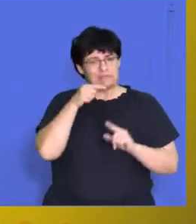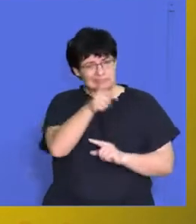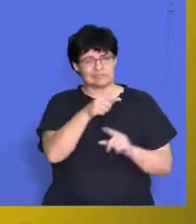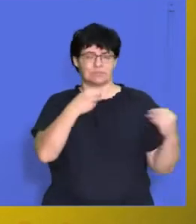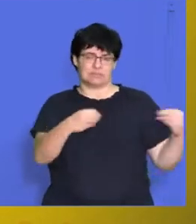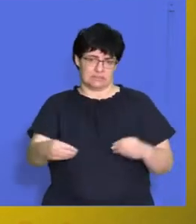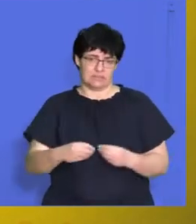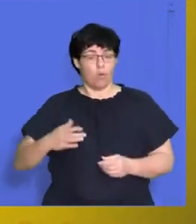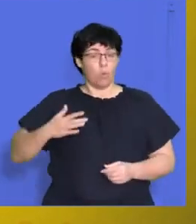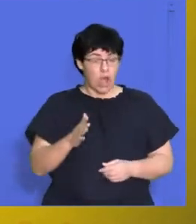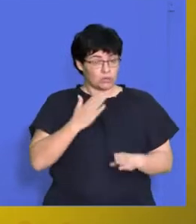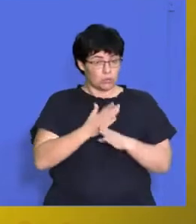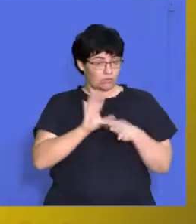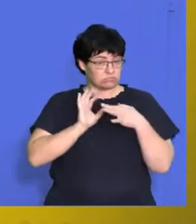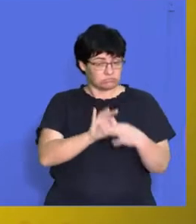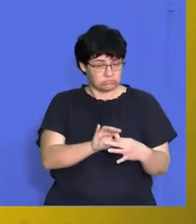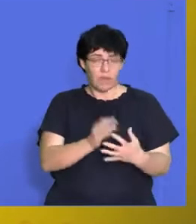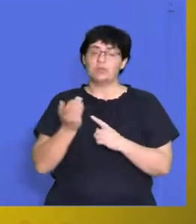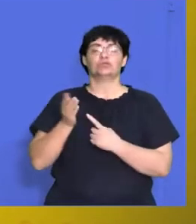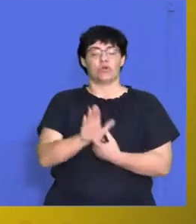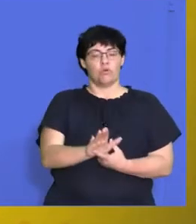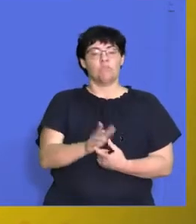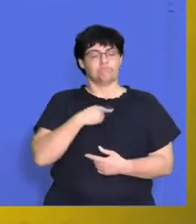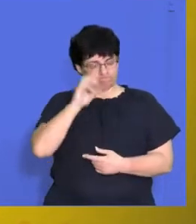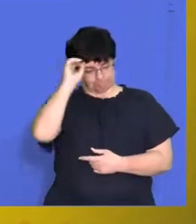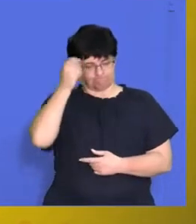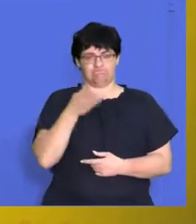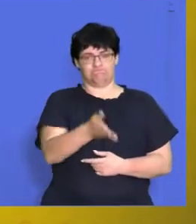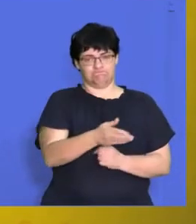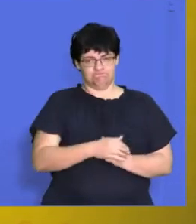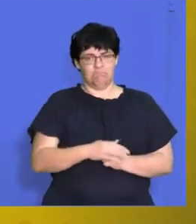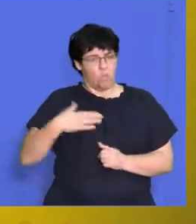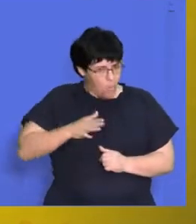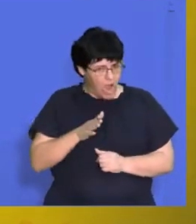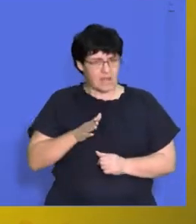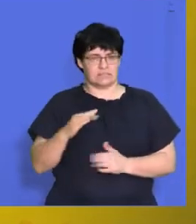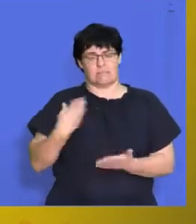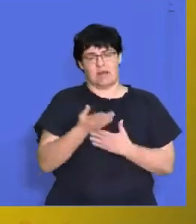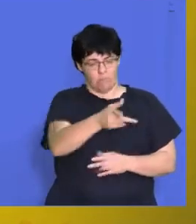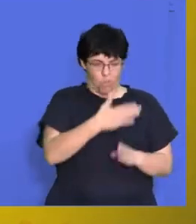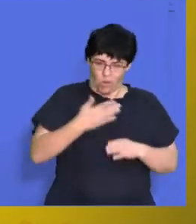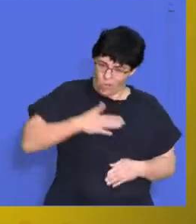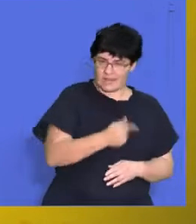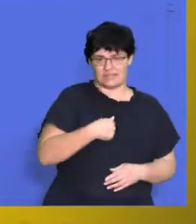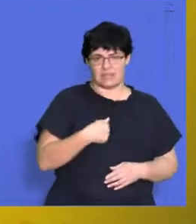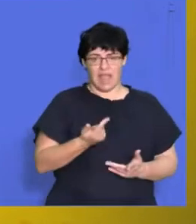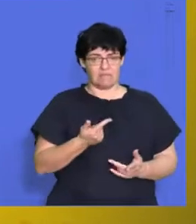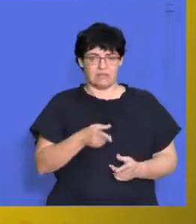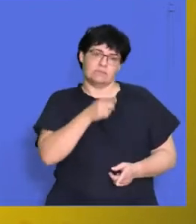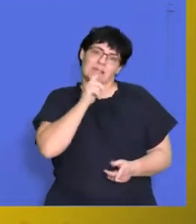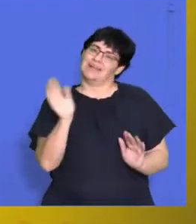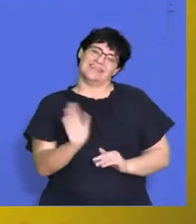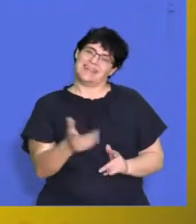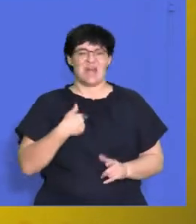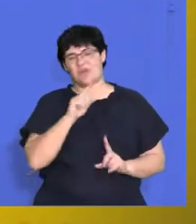Because if you want to work there, you have to show that you actually have an interest there. You want to be there. If you're not going to ask any questions and you don't